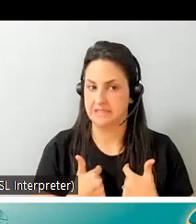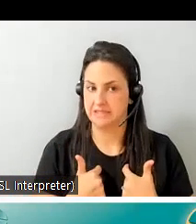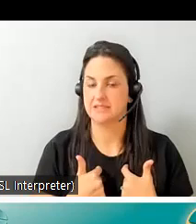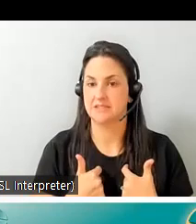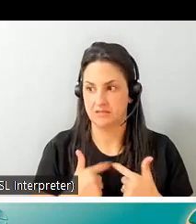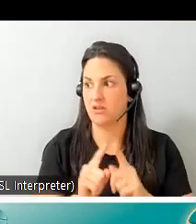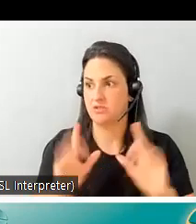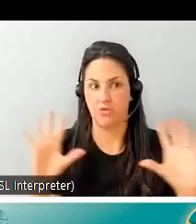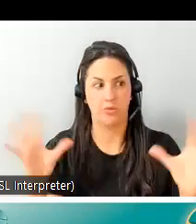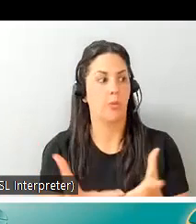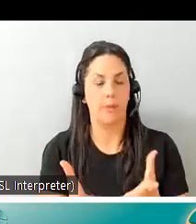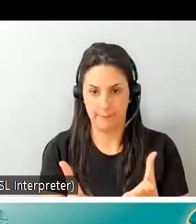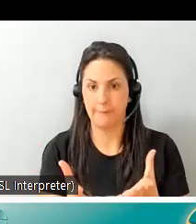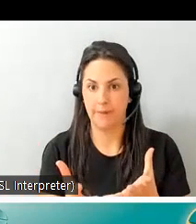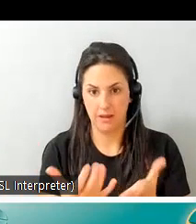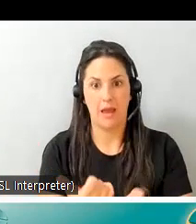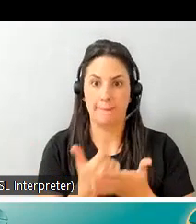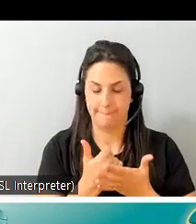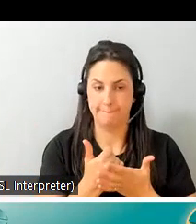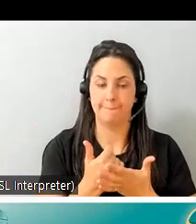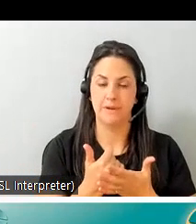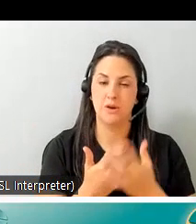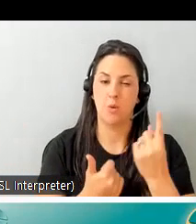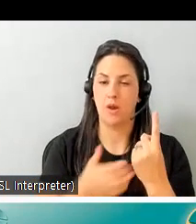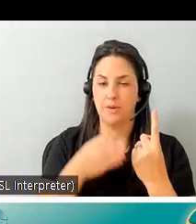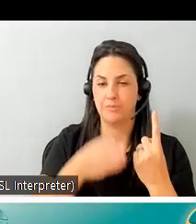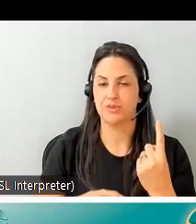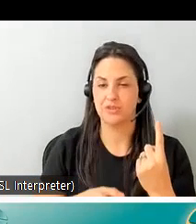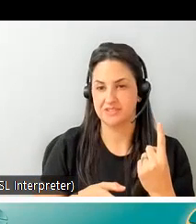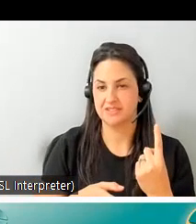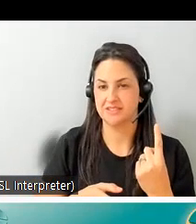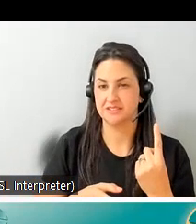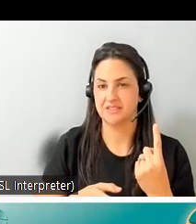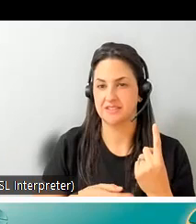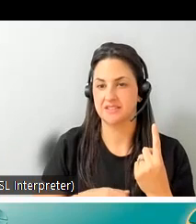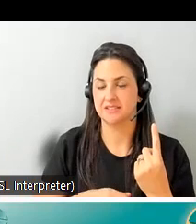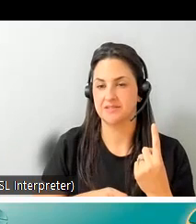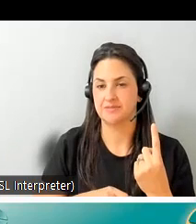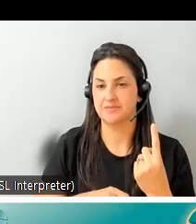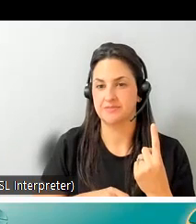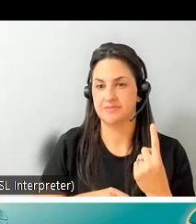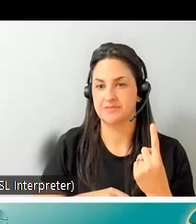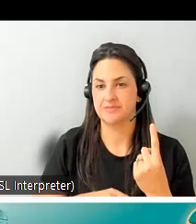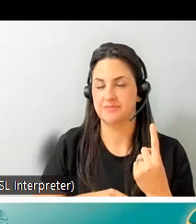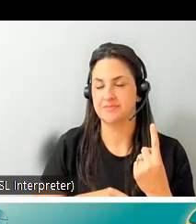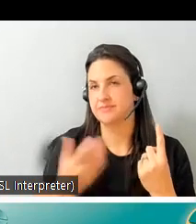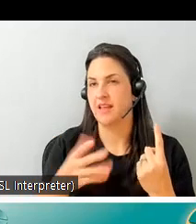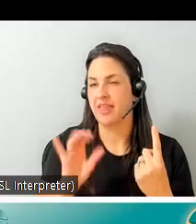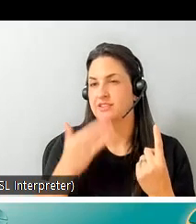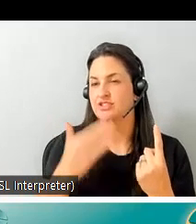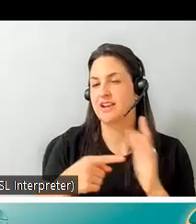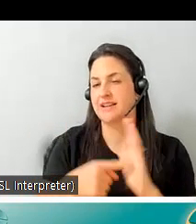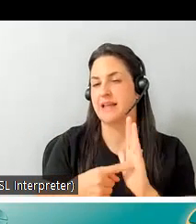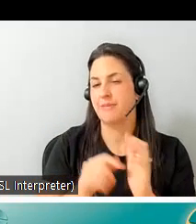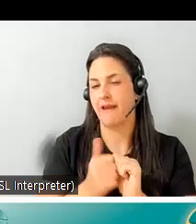group as a whole and and one person in particular and i'll give this as an example of this uh empathetic and getting to know